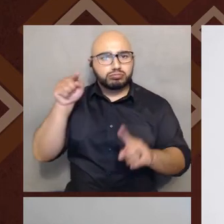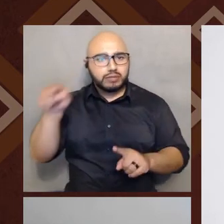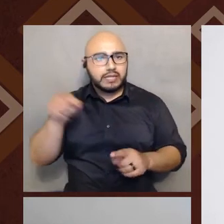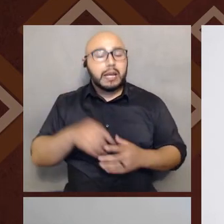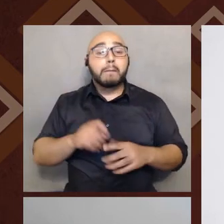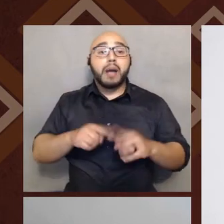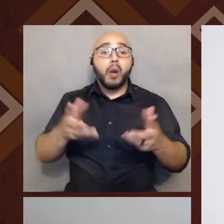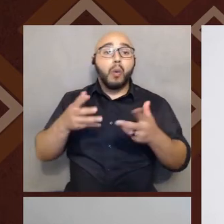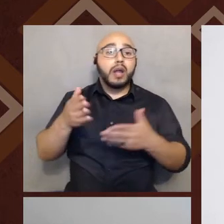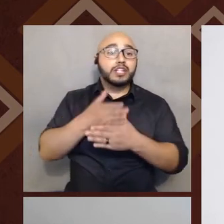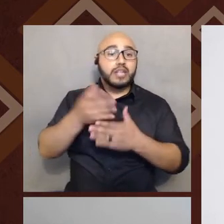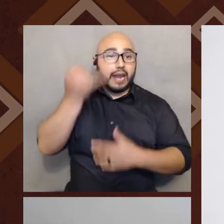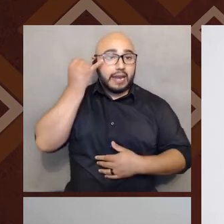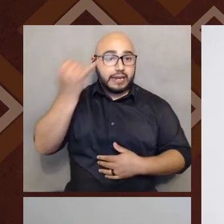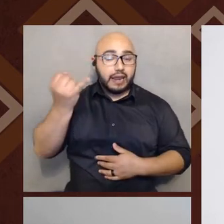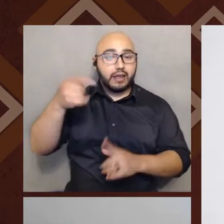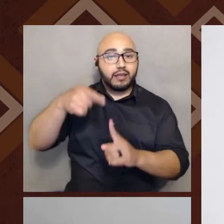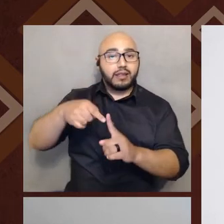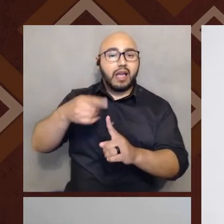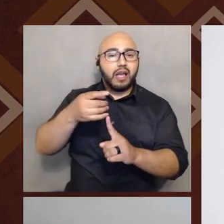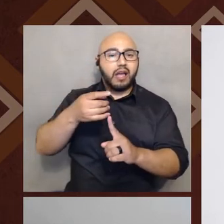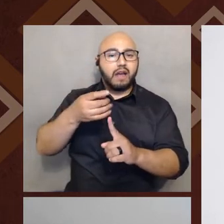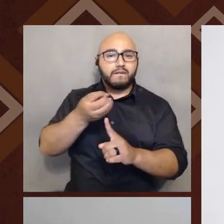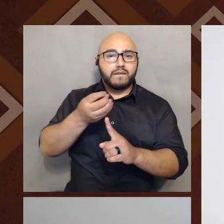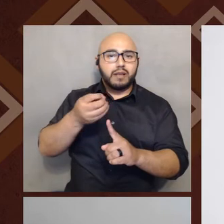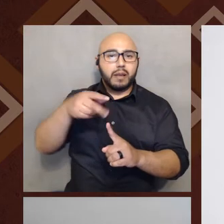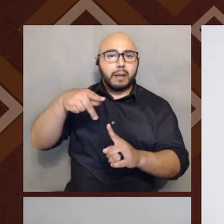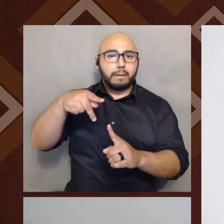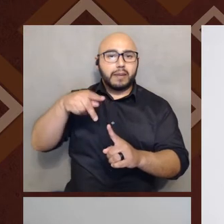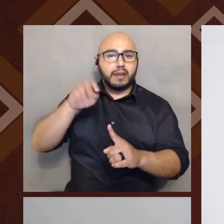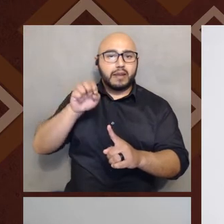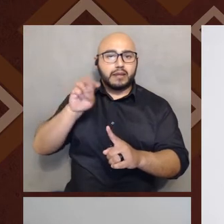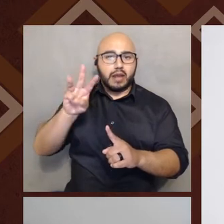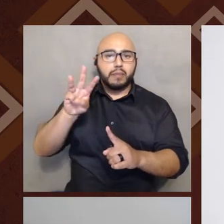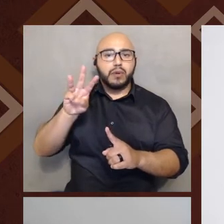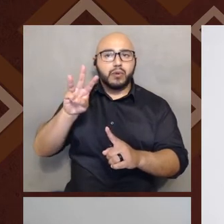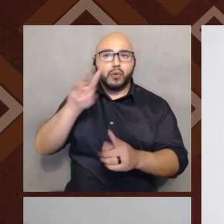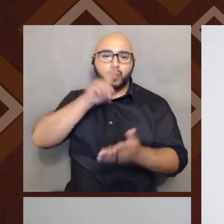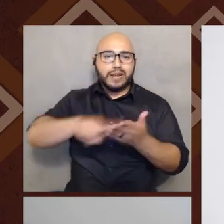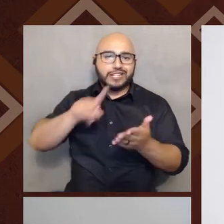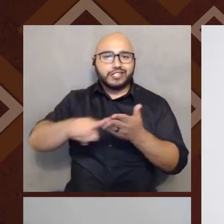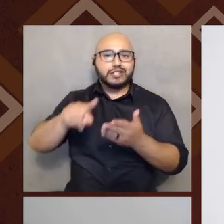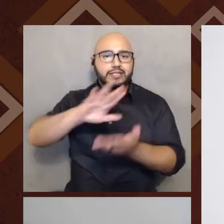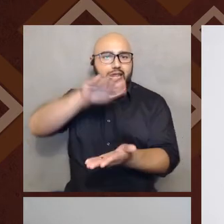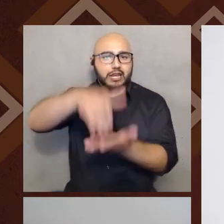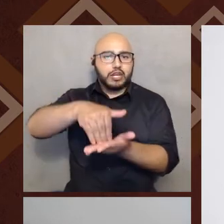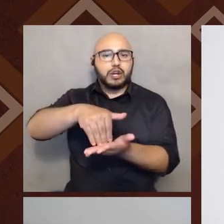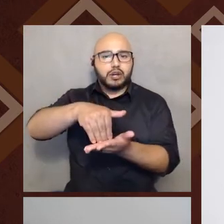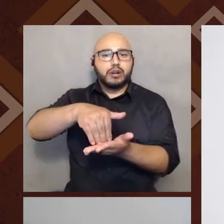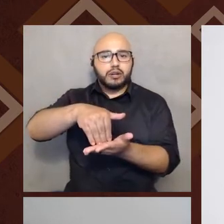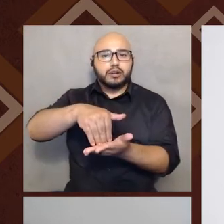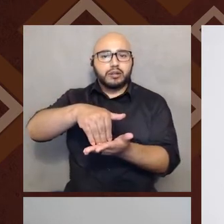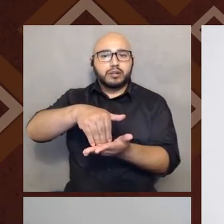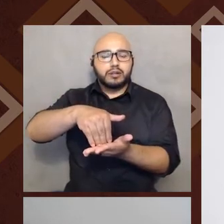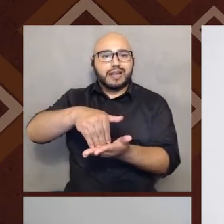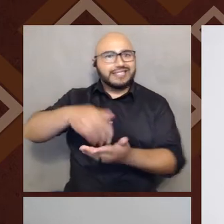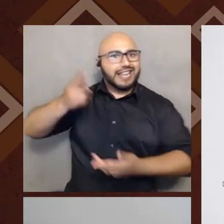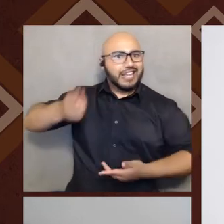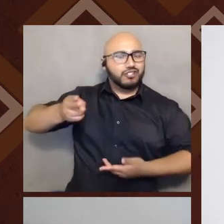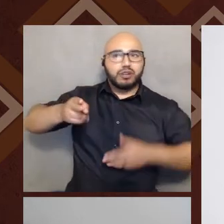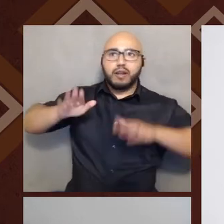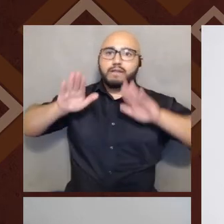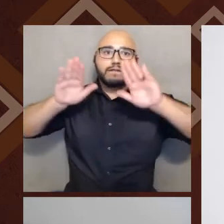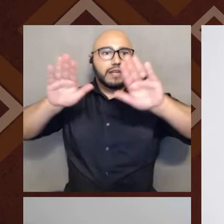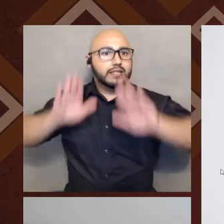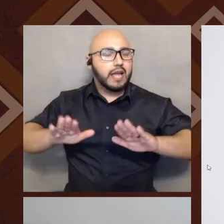share the idea that the Pew Research Center, the PEW Pew Research Center has just a history of doing fantastic